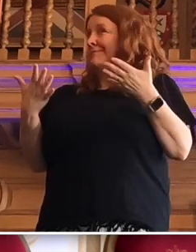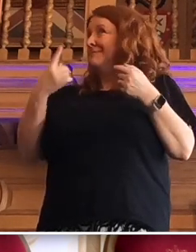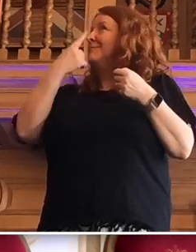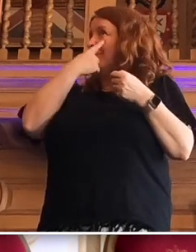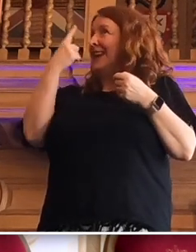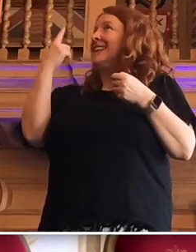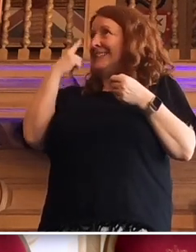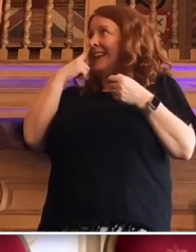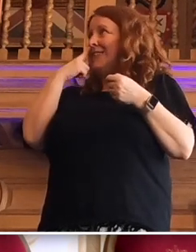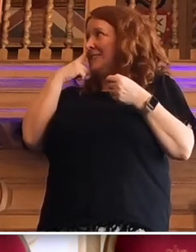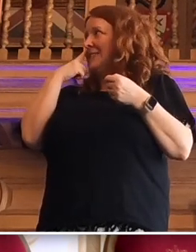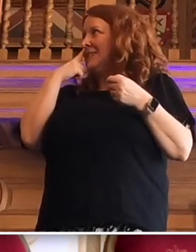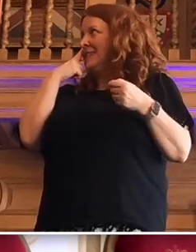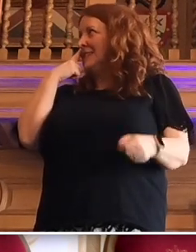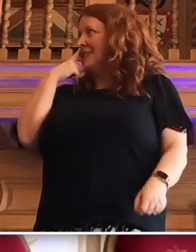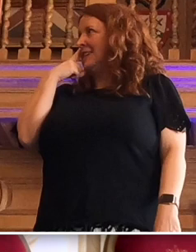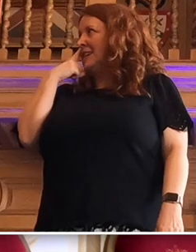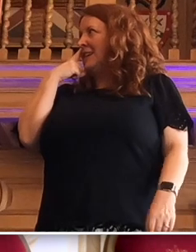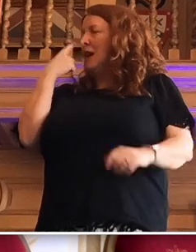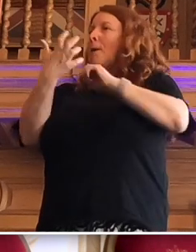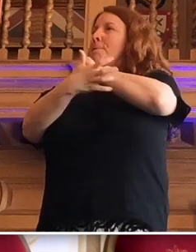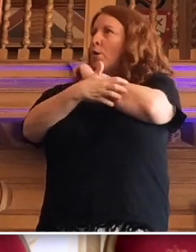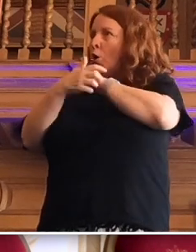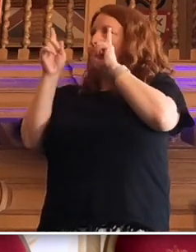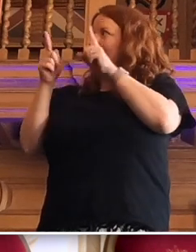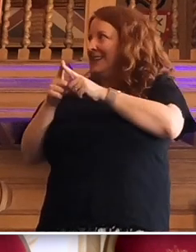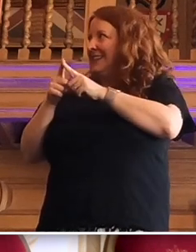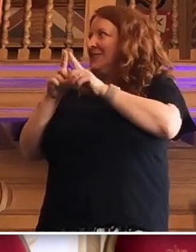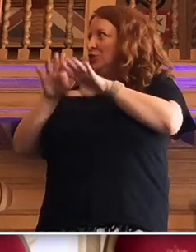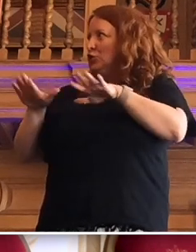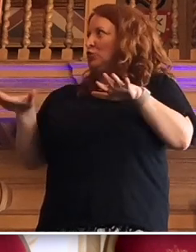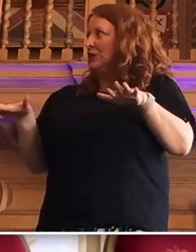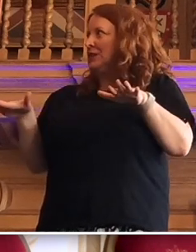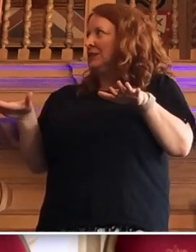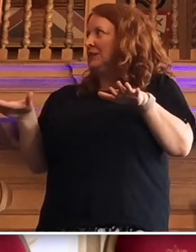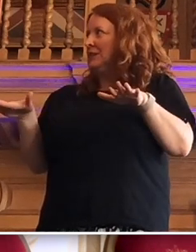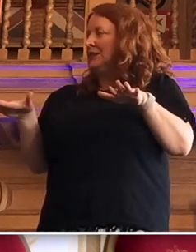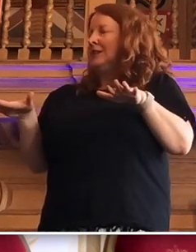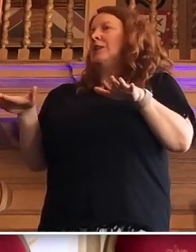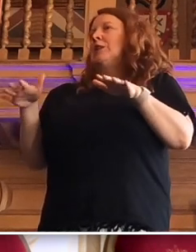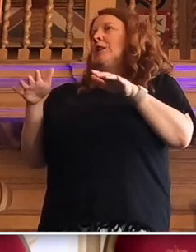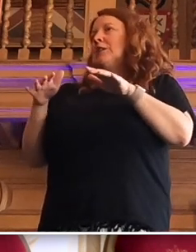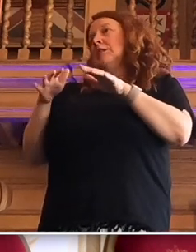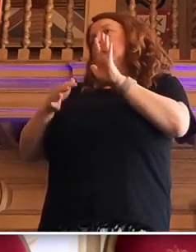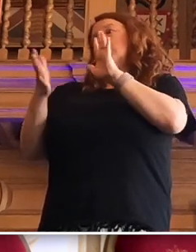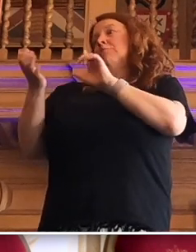that poor Bangladeshi kids do better than poor white kids.